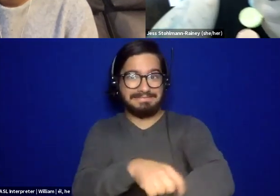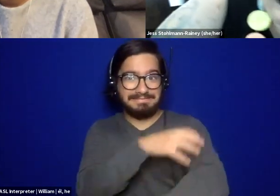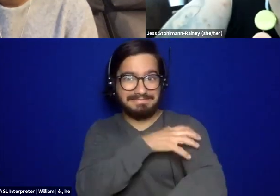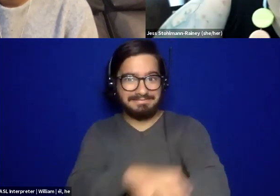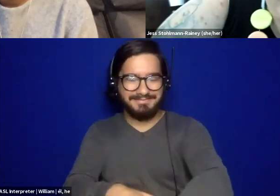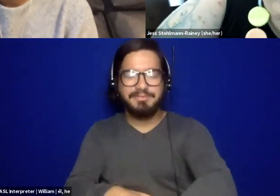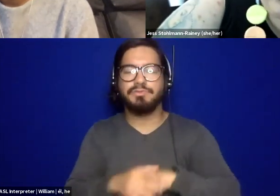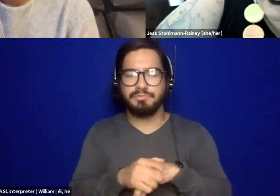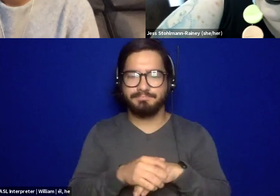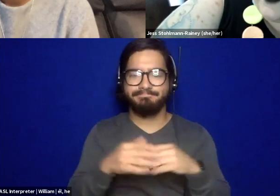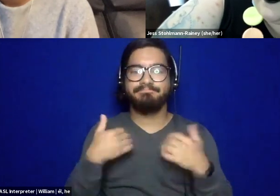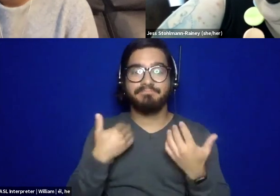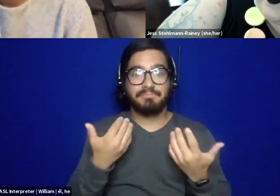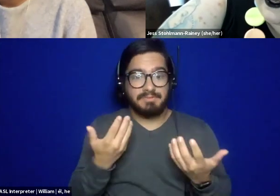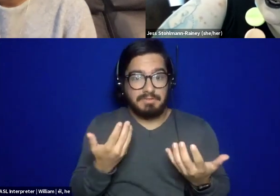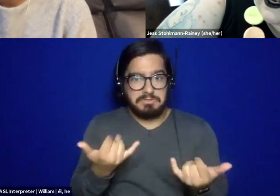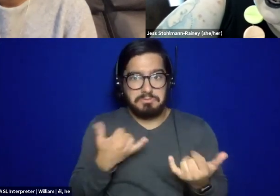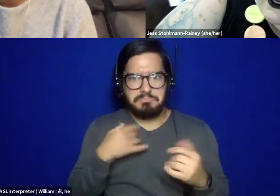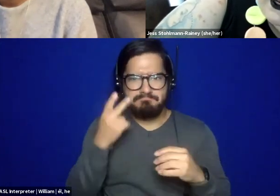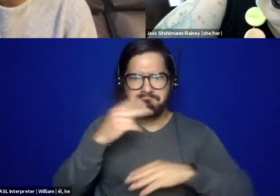dining table and bookshelf behind me.